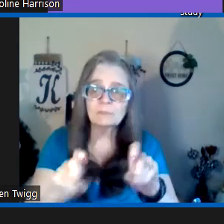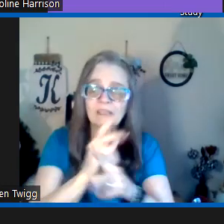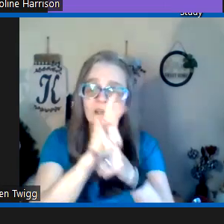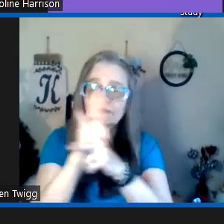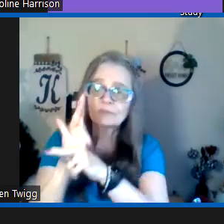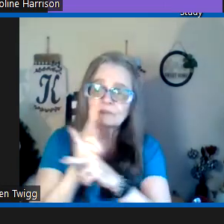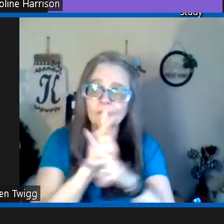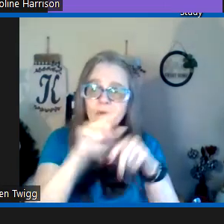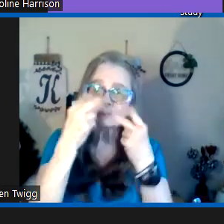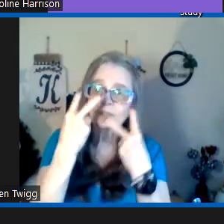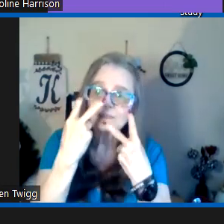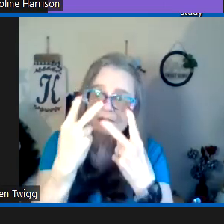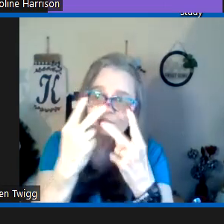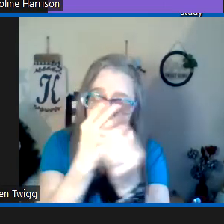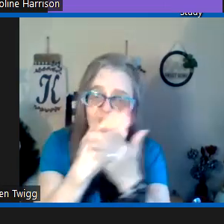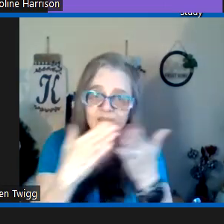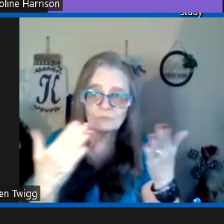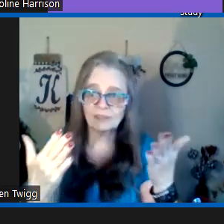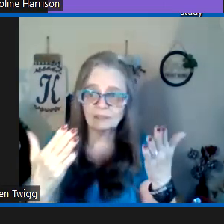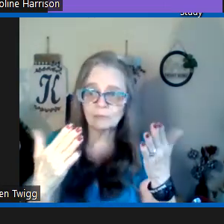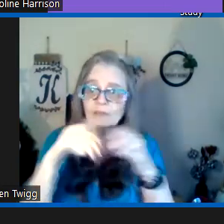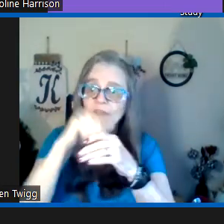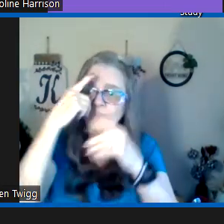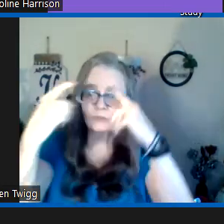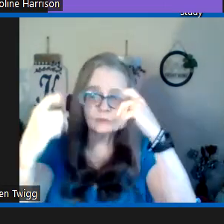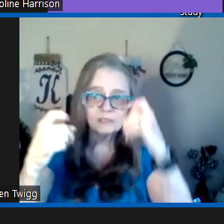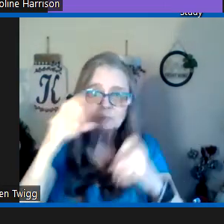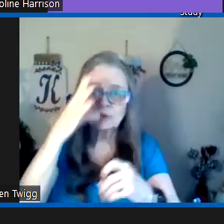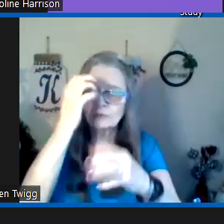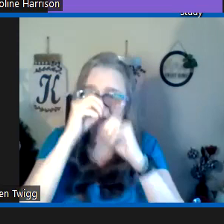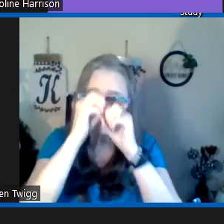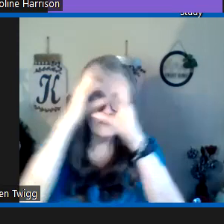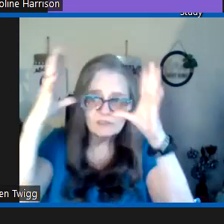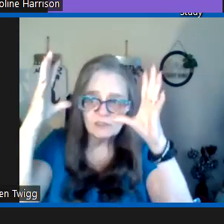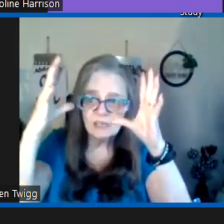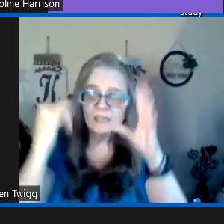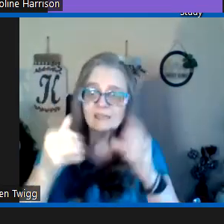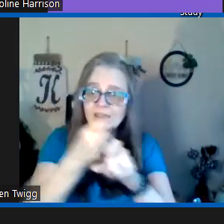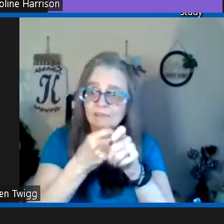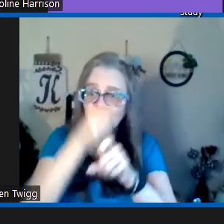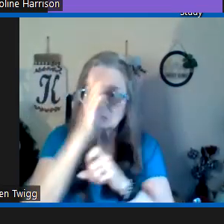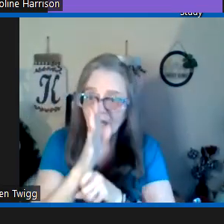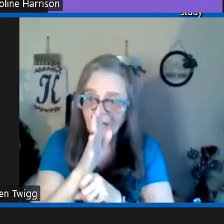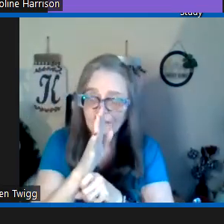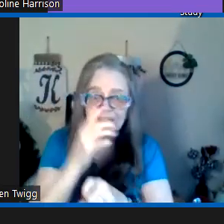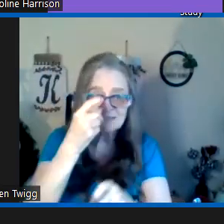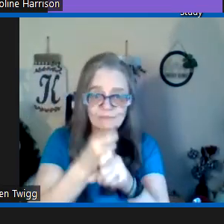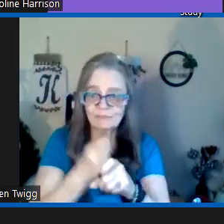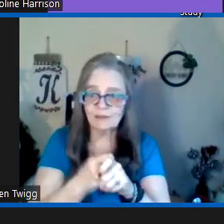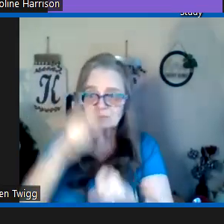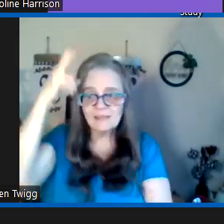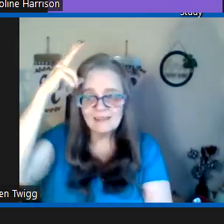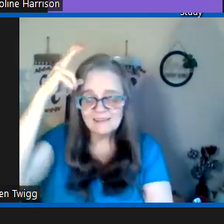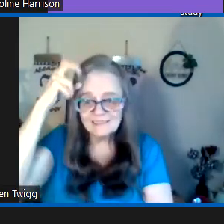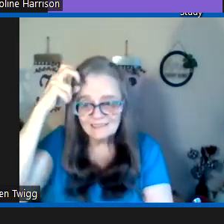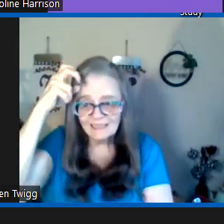we must be careful when we see something whether in a dream or in a vision is it from god is